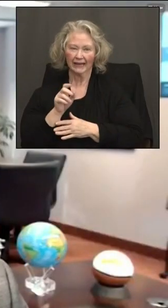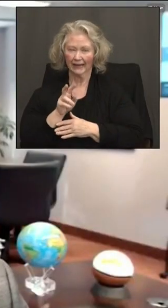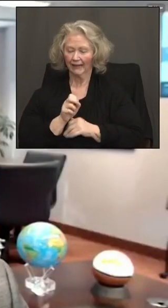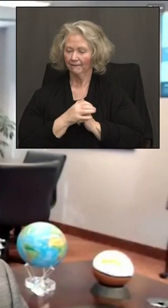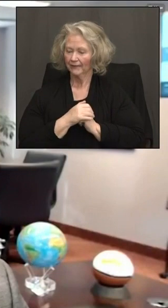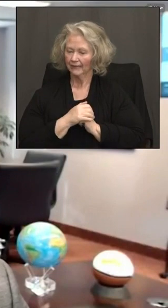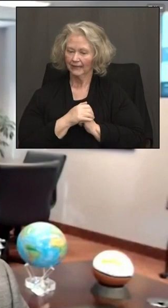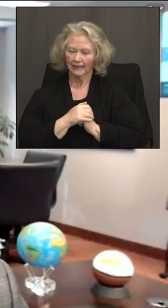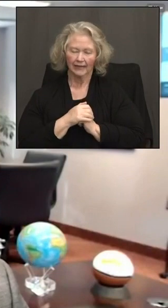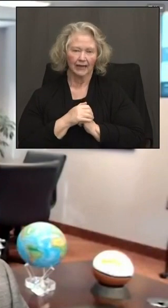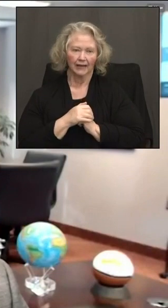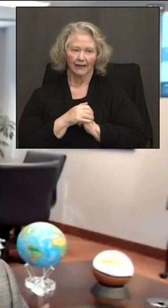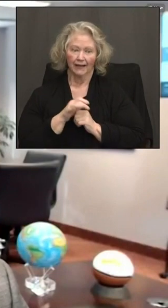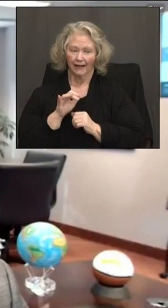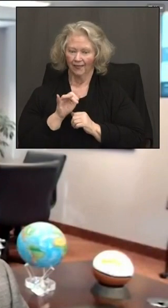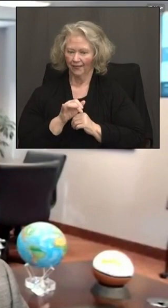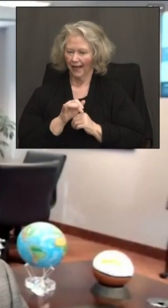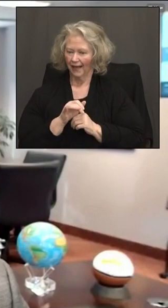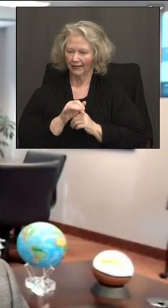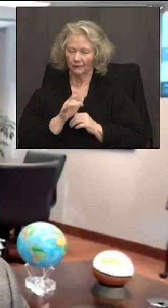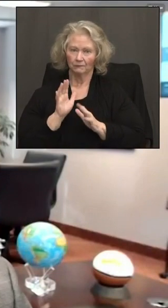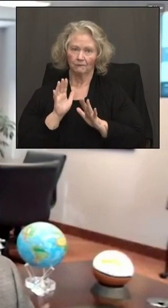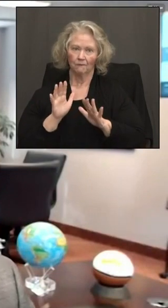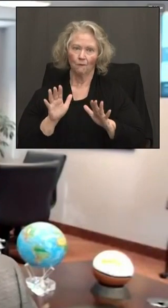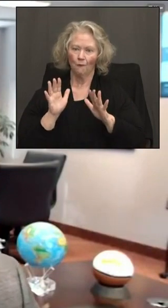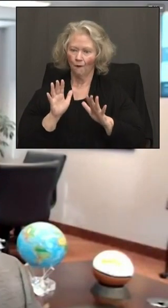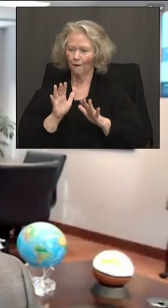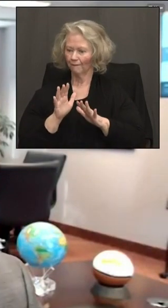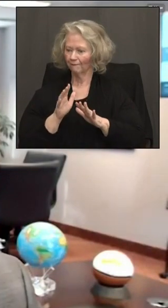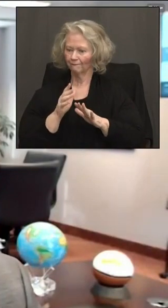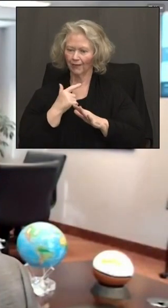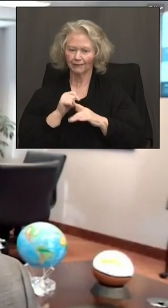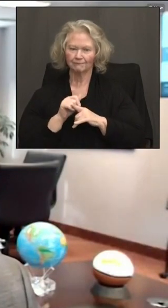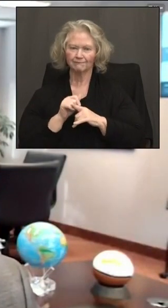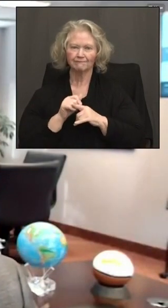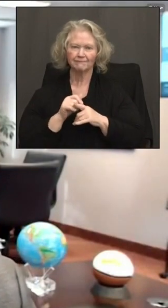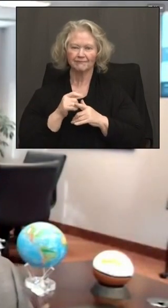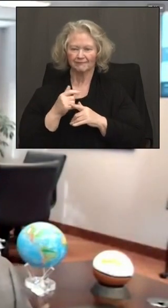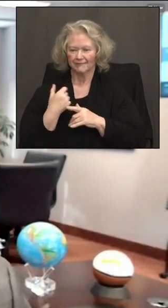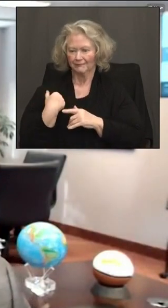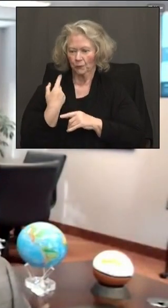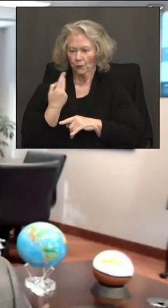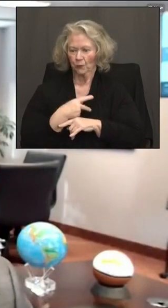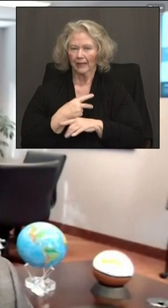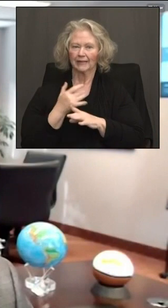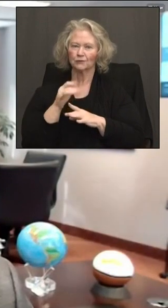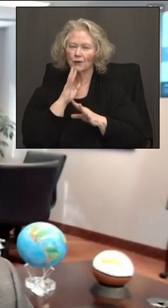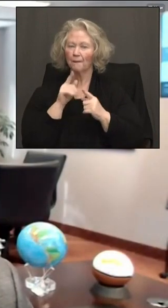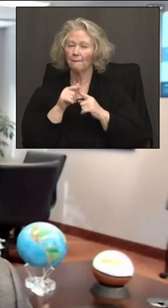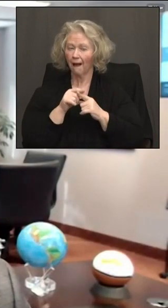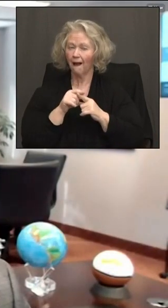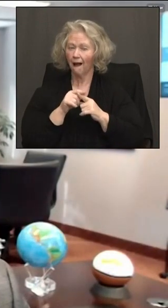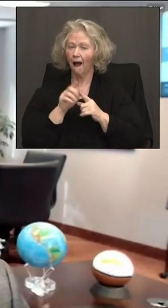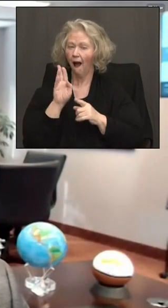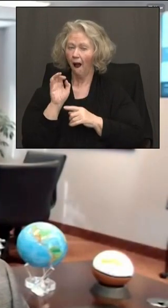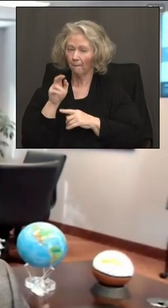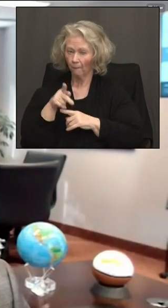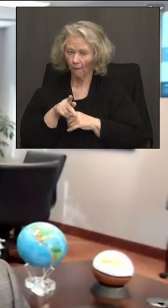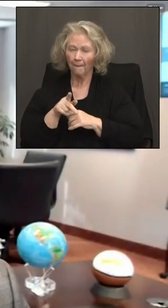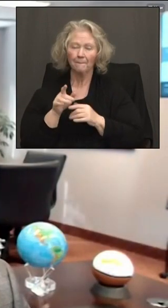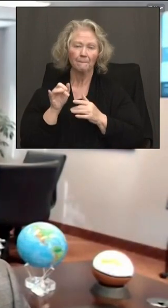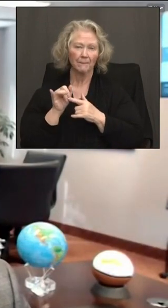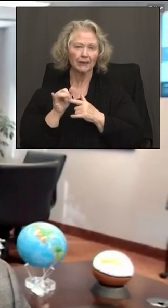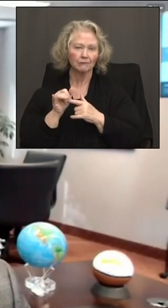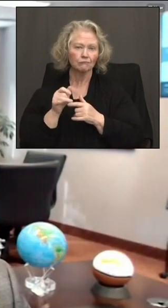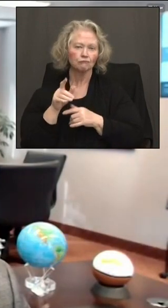after that historic press conference around the unemployment trust fund reform. You know, Governor, you've been saying from the beginning, and